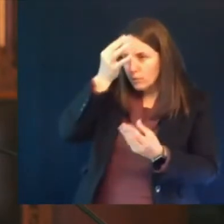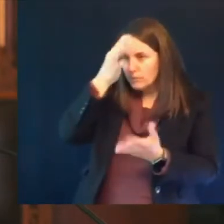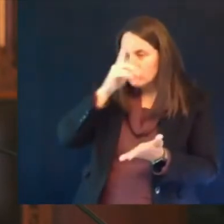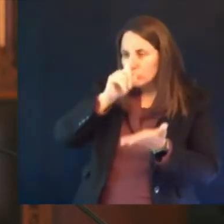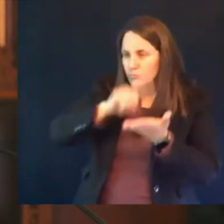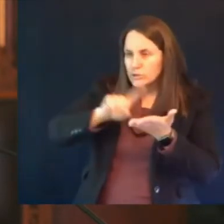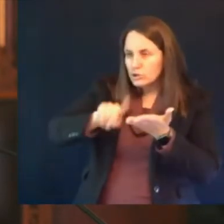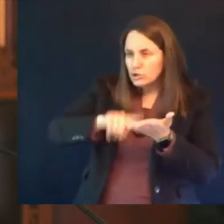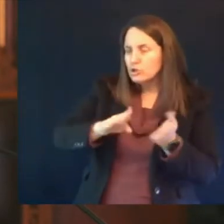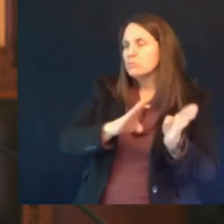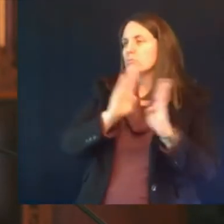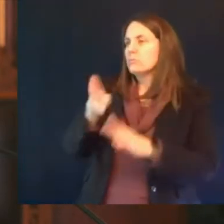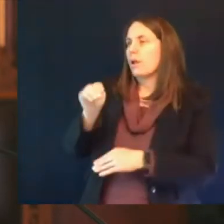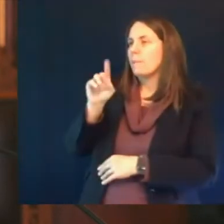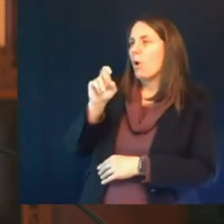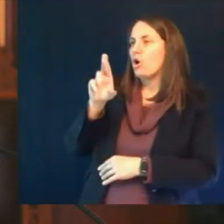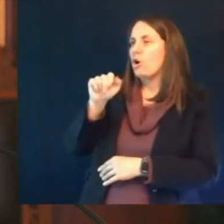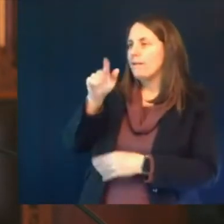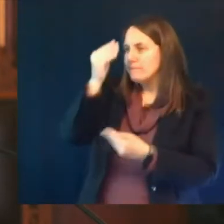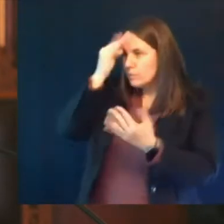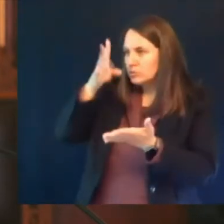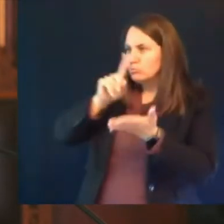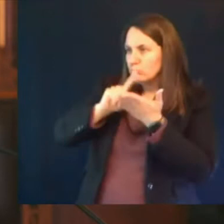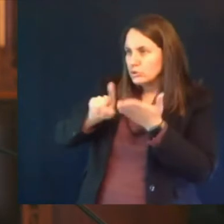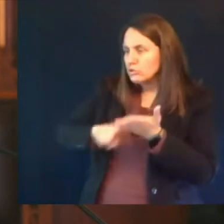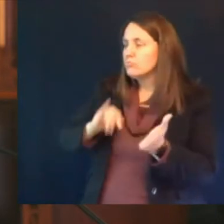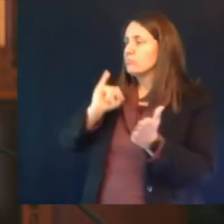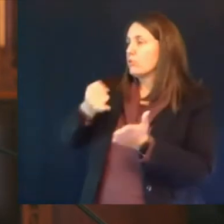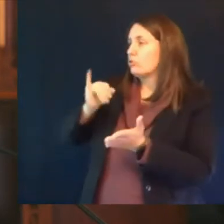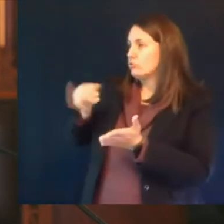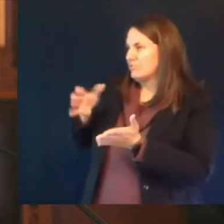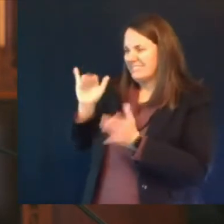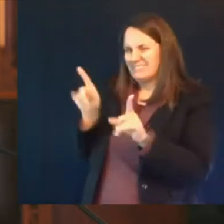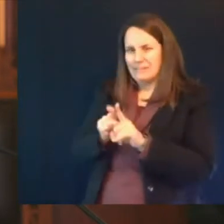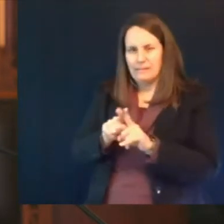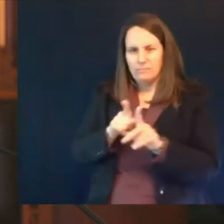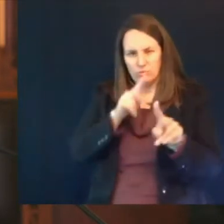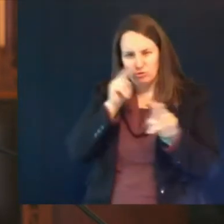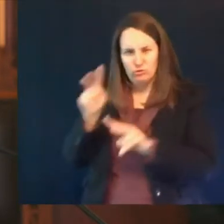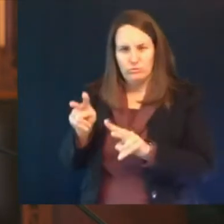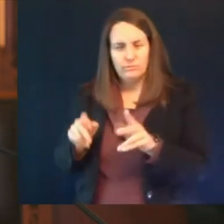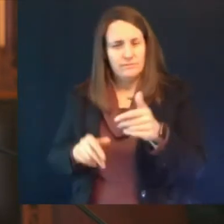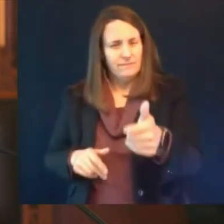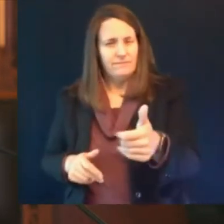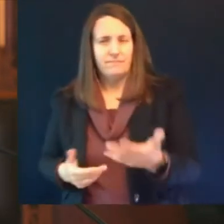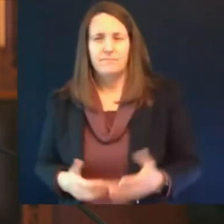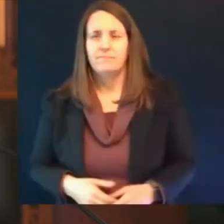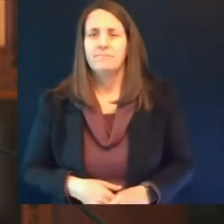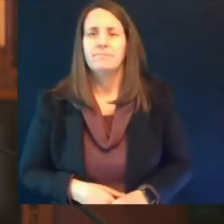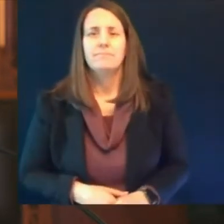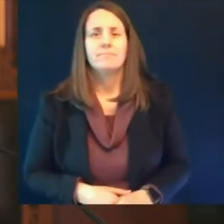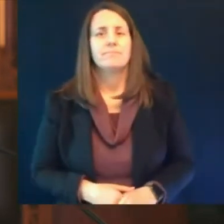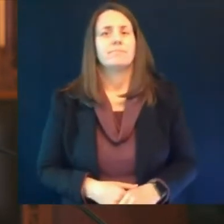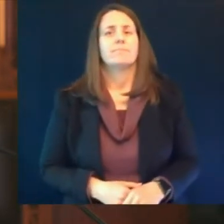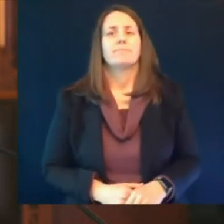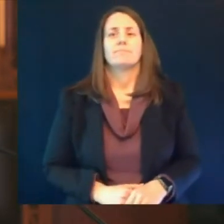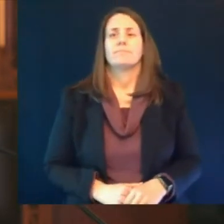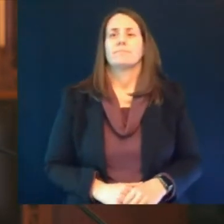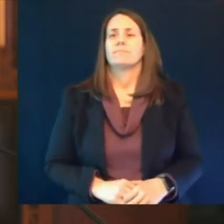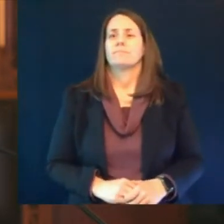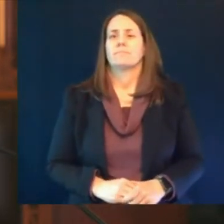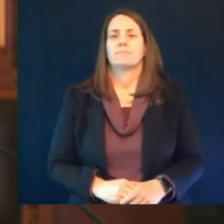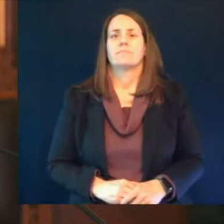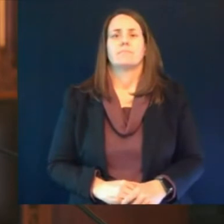it's it's both the vaccine and the risk of not getting vaccinated so it's not just